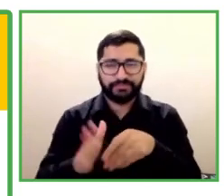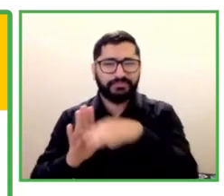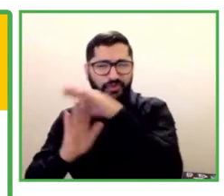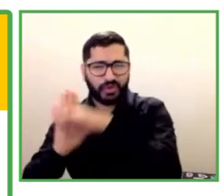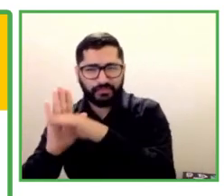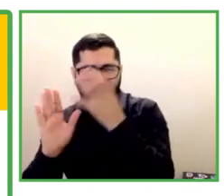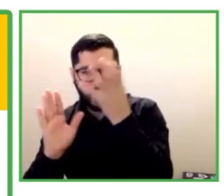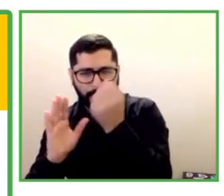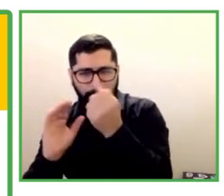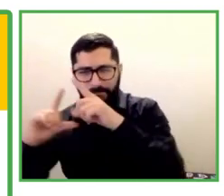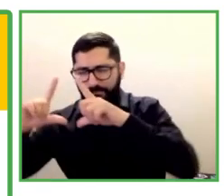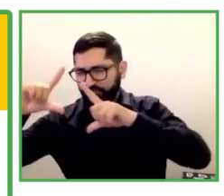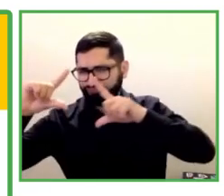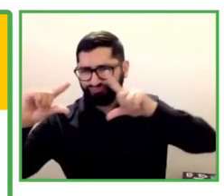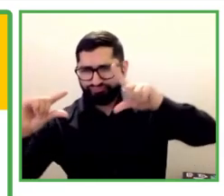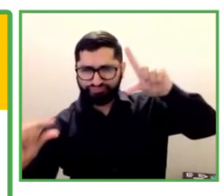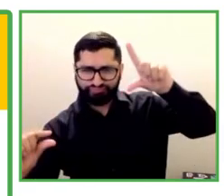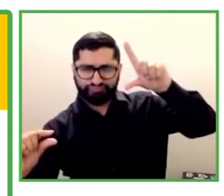Jobs. Next, please.